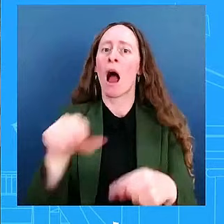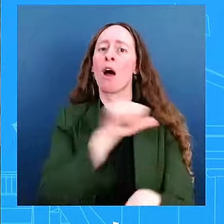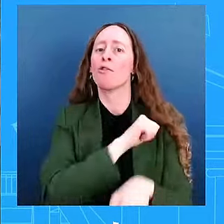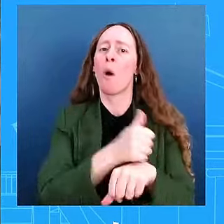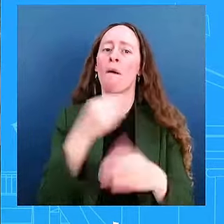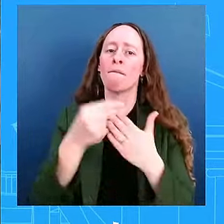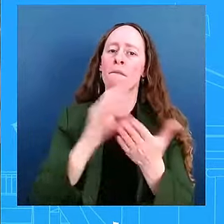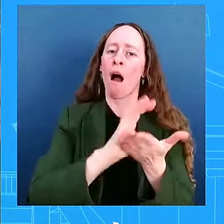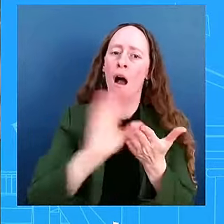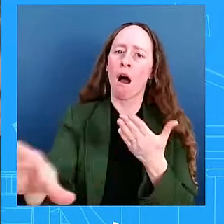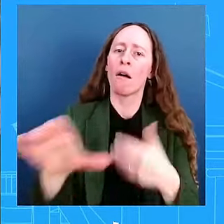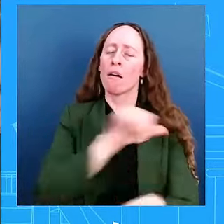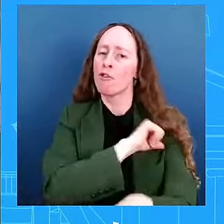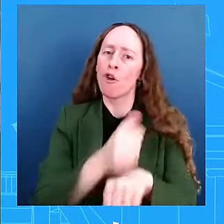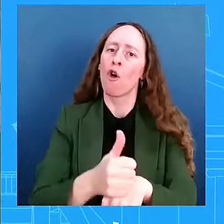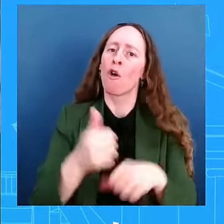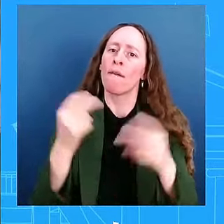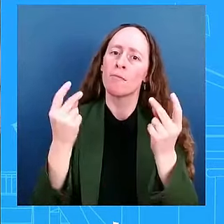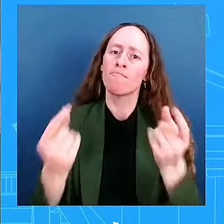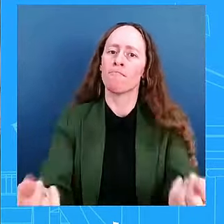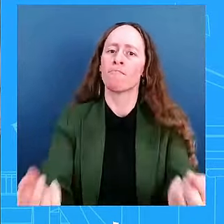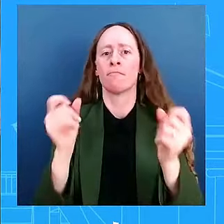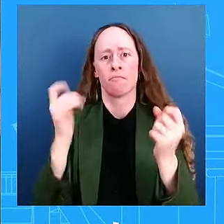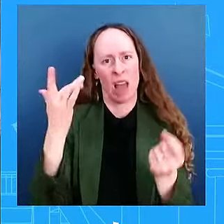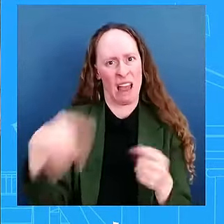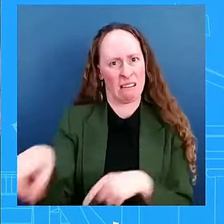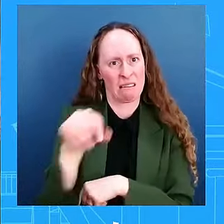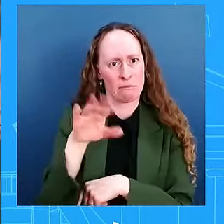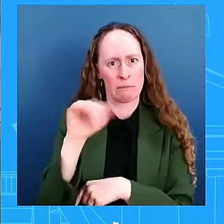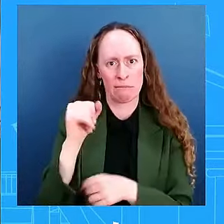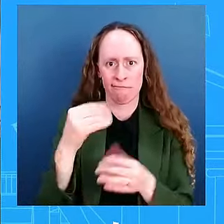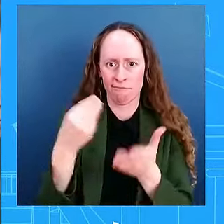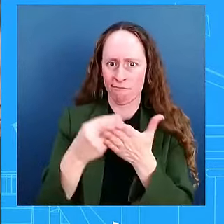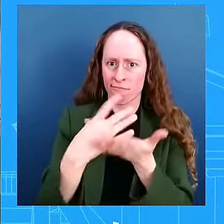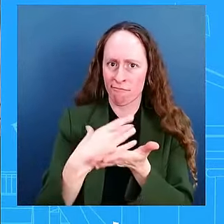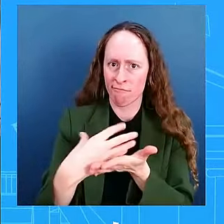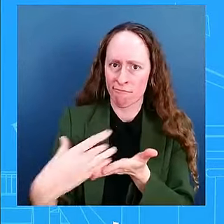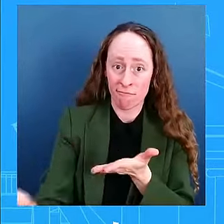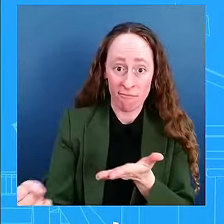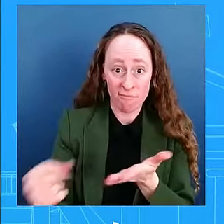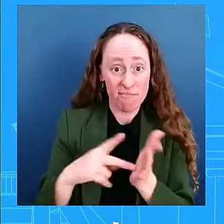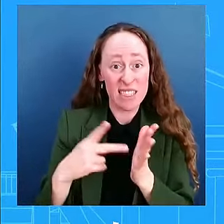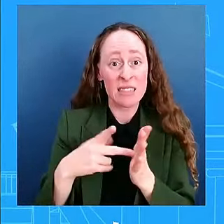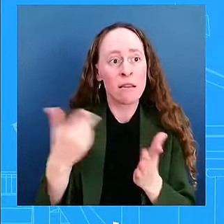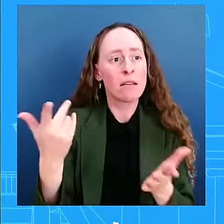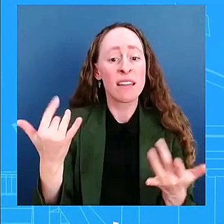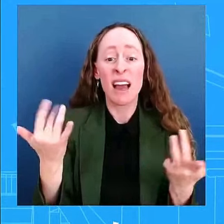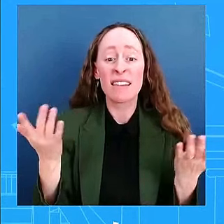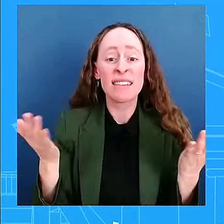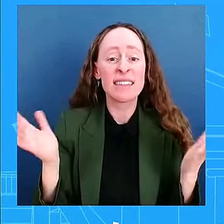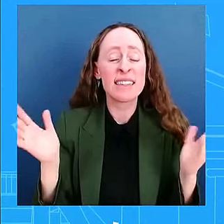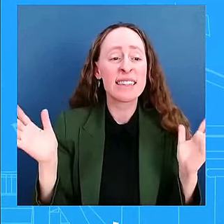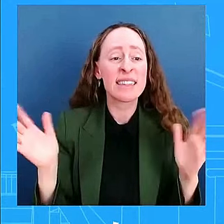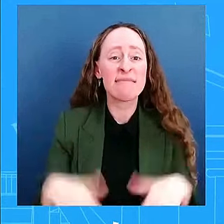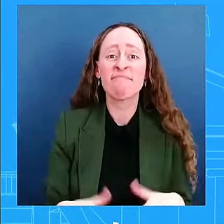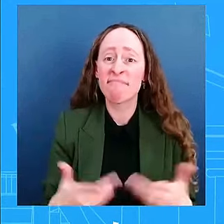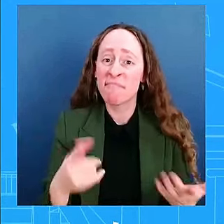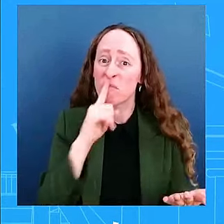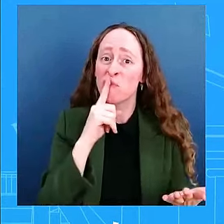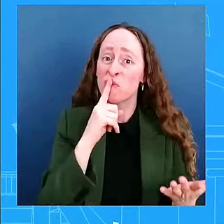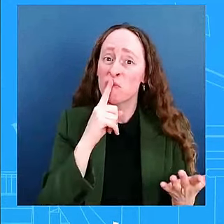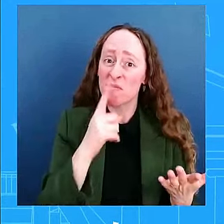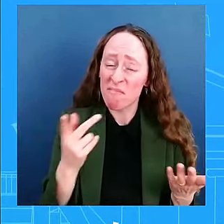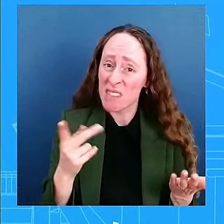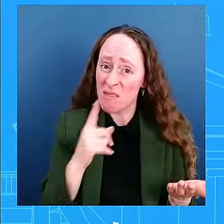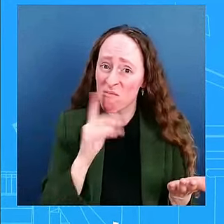mention that in his statement last night. Has he, has he given up on calling Congress will say, what he did mention in his statement, uh, night, is that Speaker